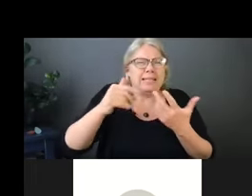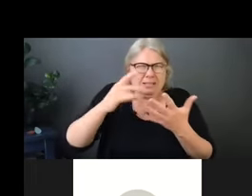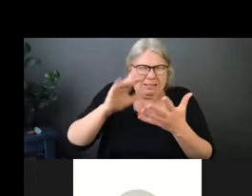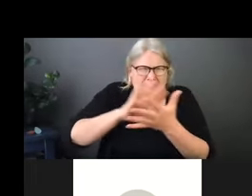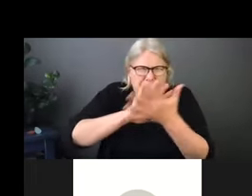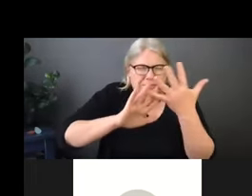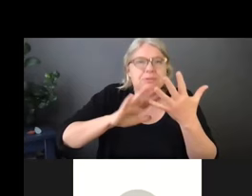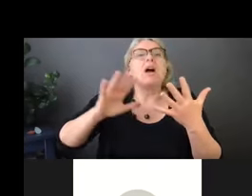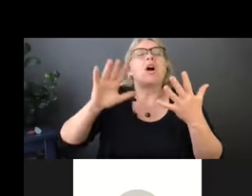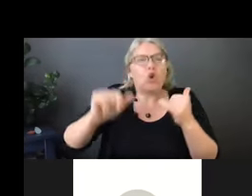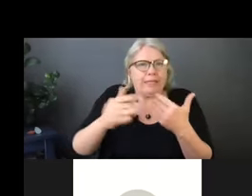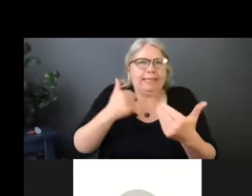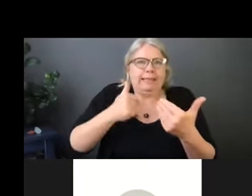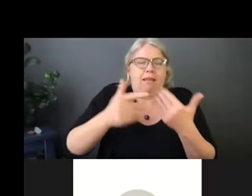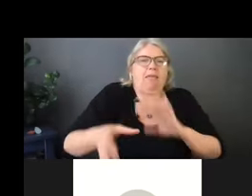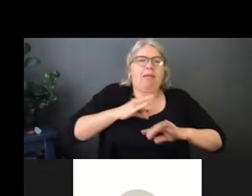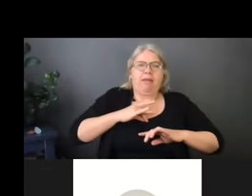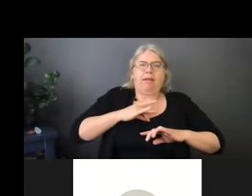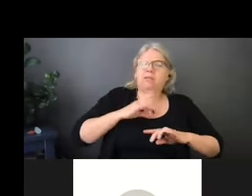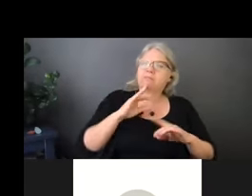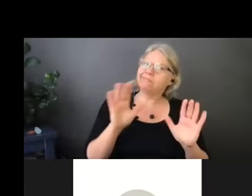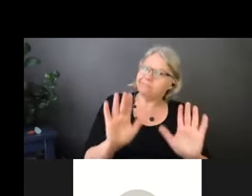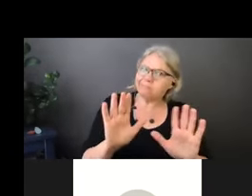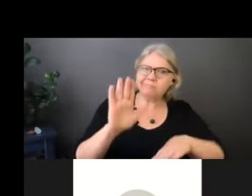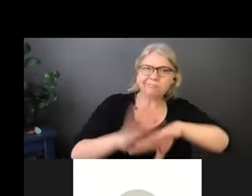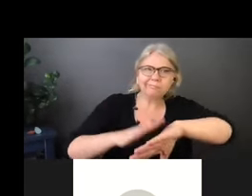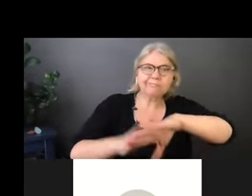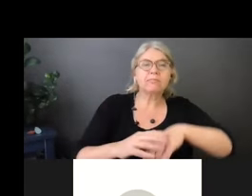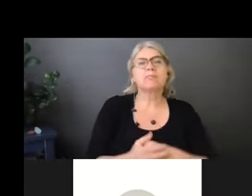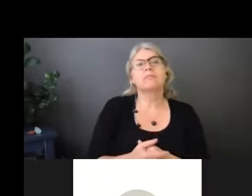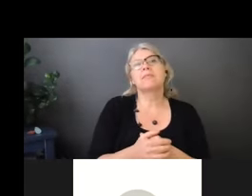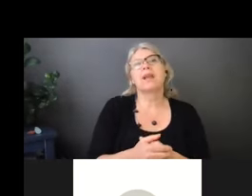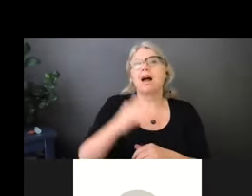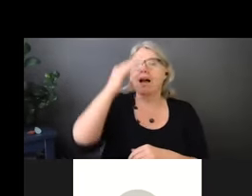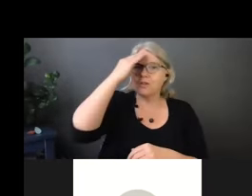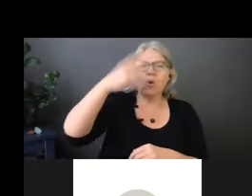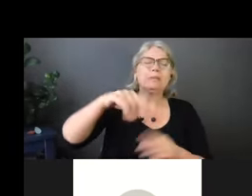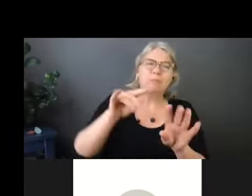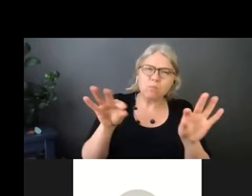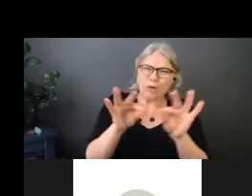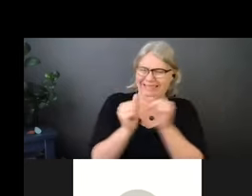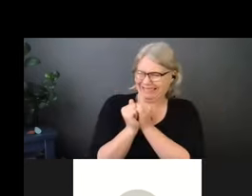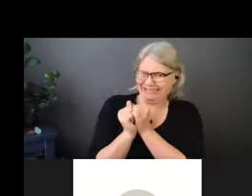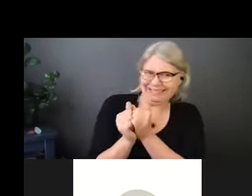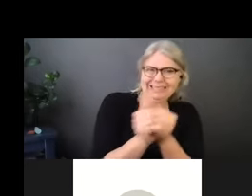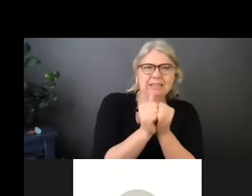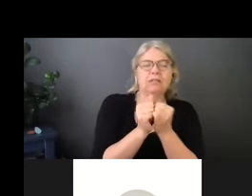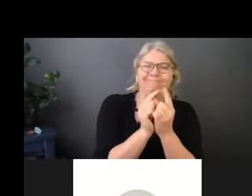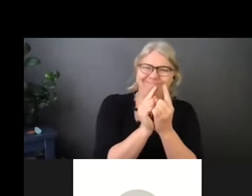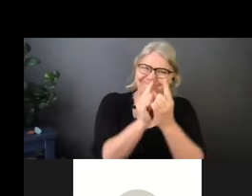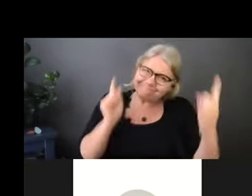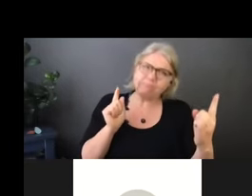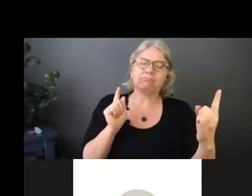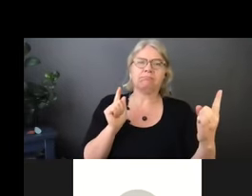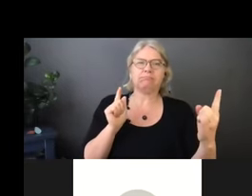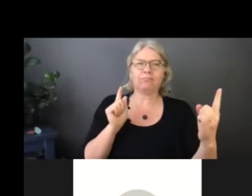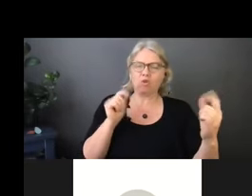we work together and do physical distancing, I'm sure you guys are sick and tired of that term like everybody else is. But if we do that